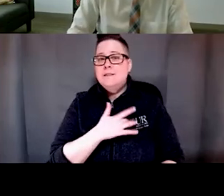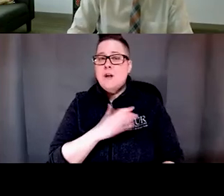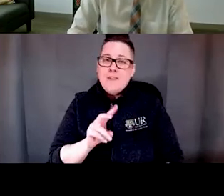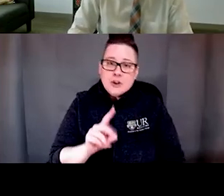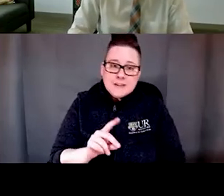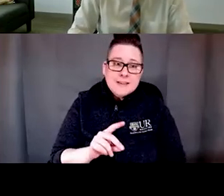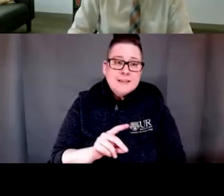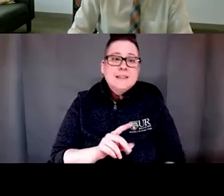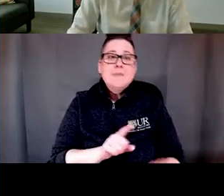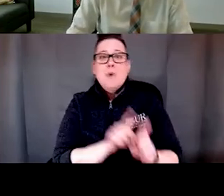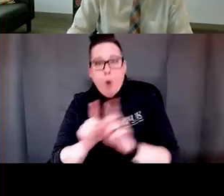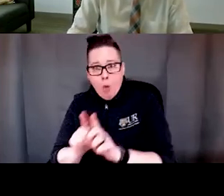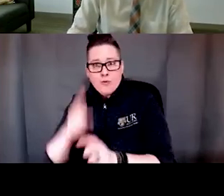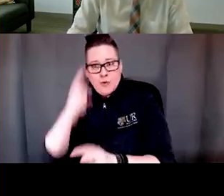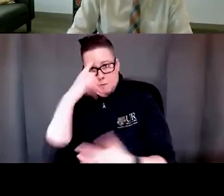in the mental health as well